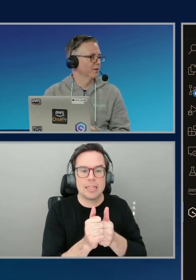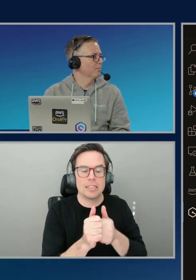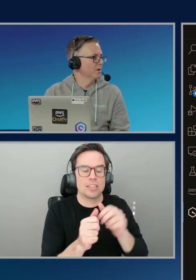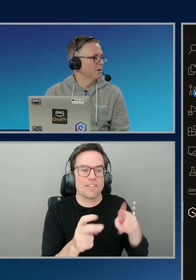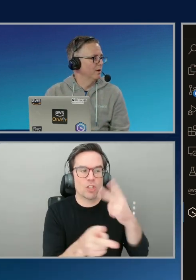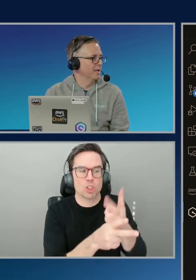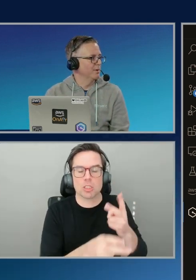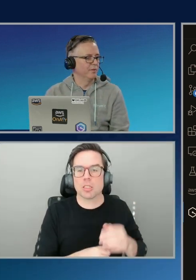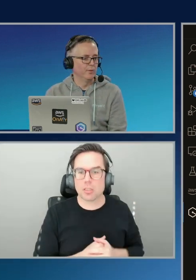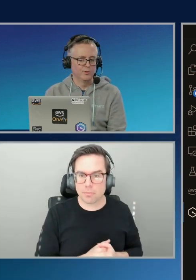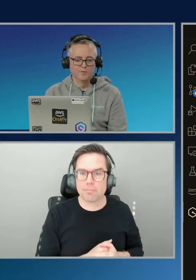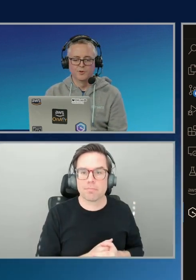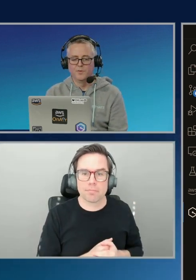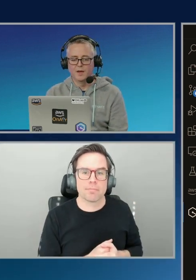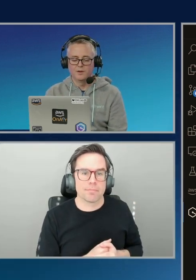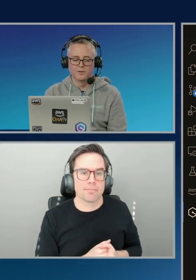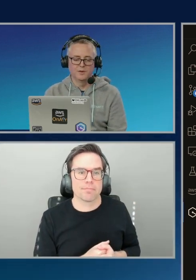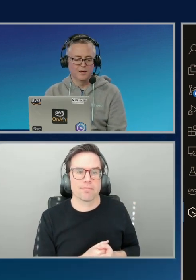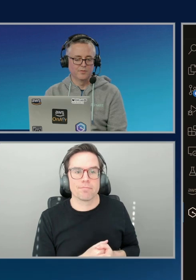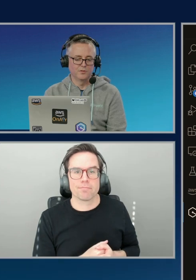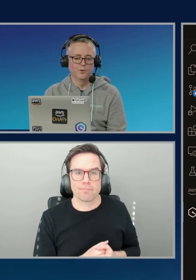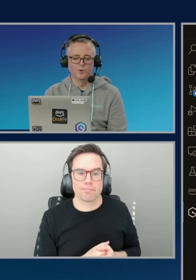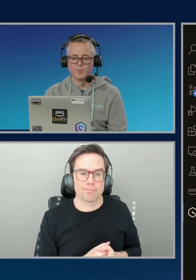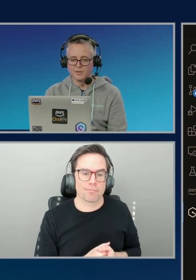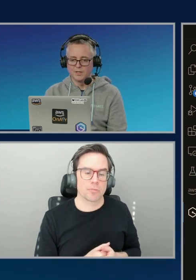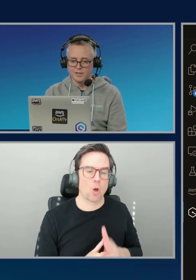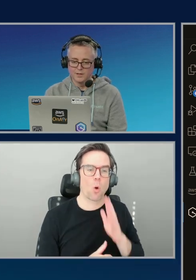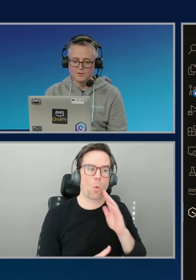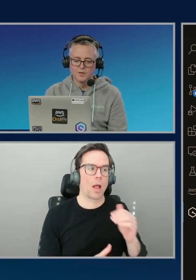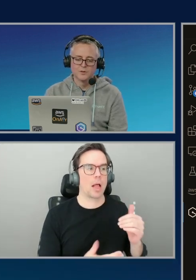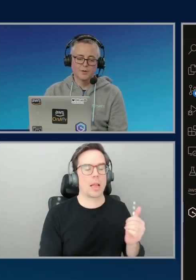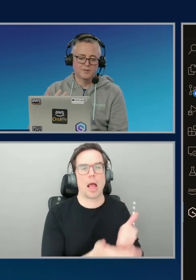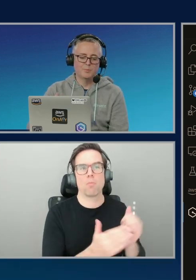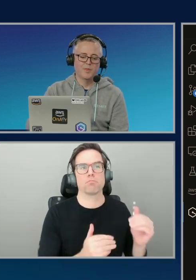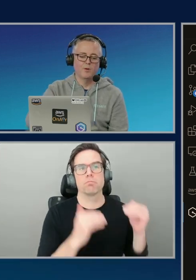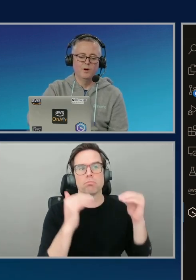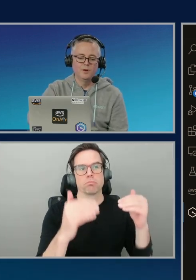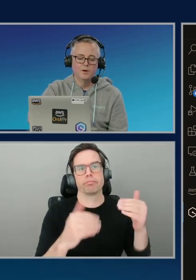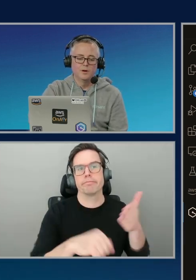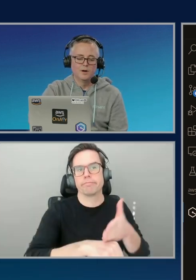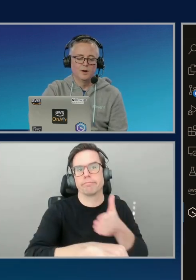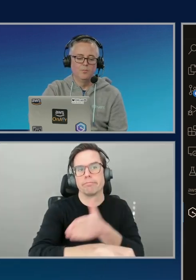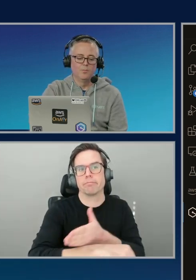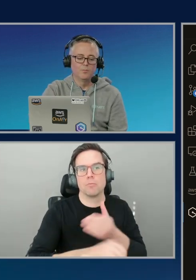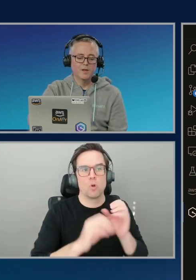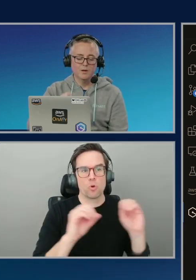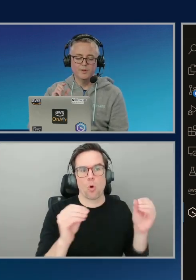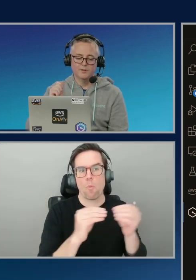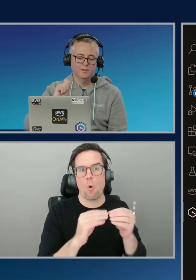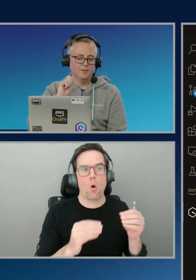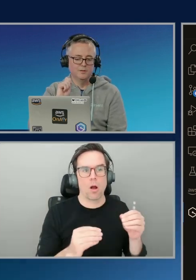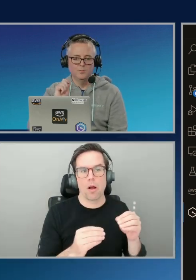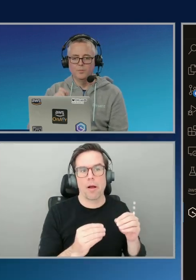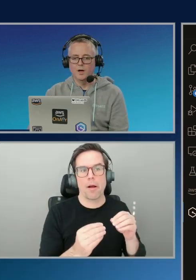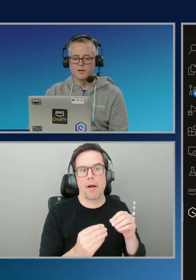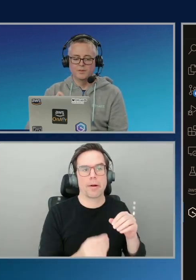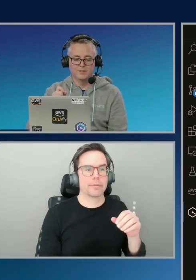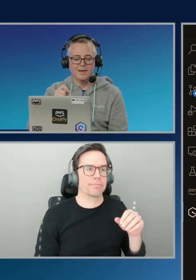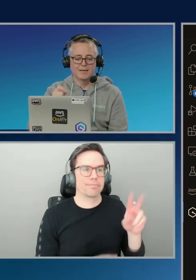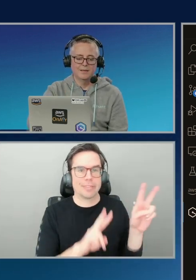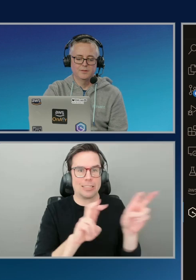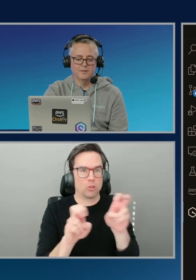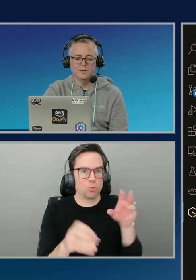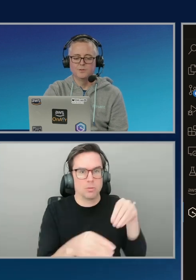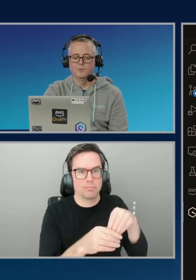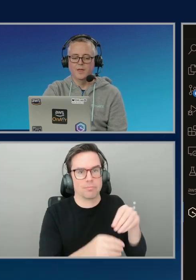bump the version and get me to a version that doesn't have this vulnerability in it. So I'll accept that one. Um, then I'll go in, let's look at some, uh,